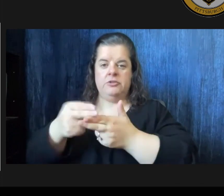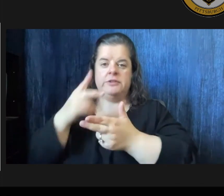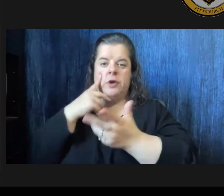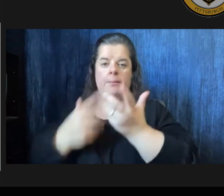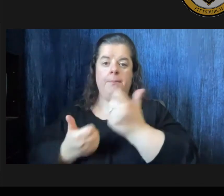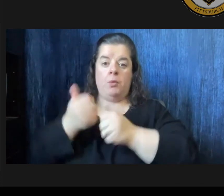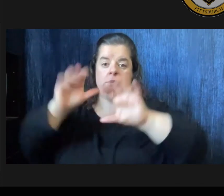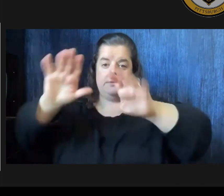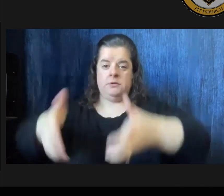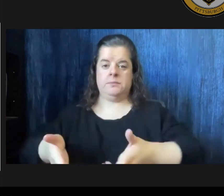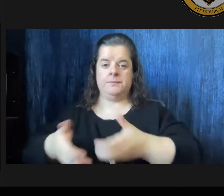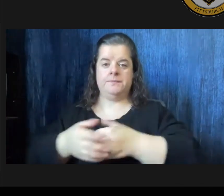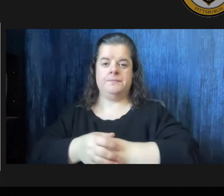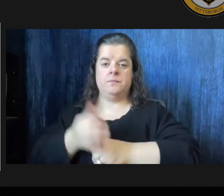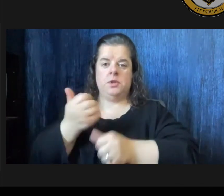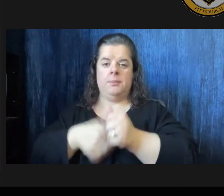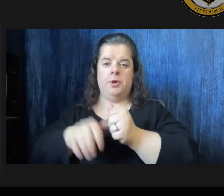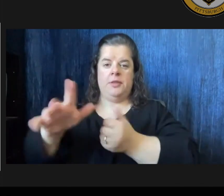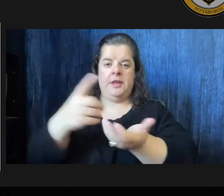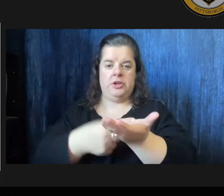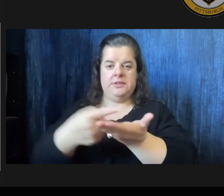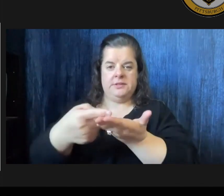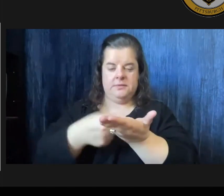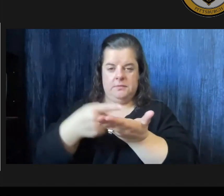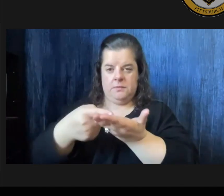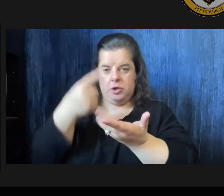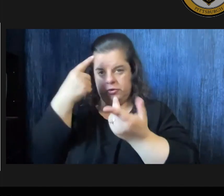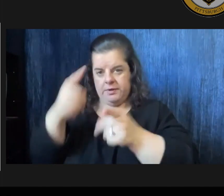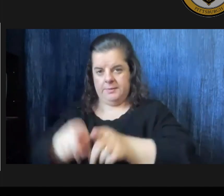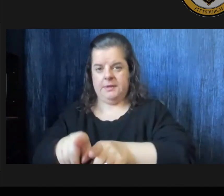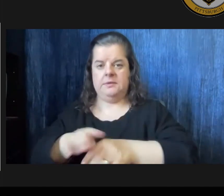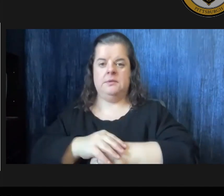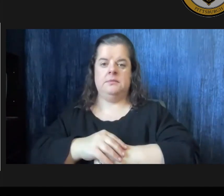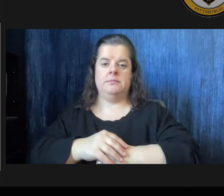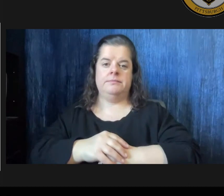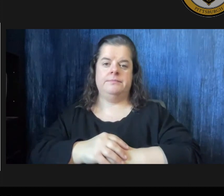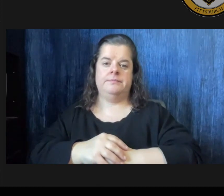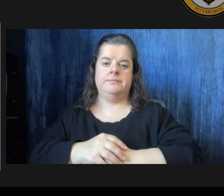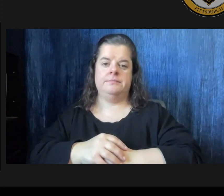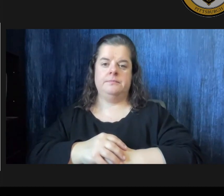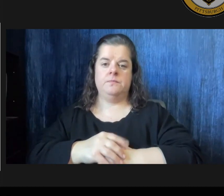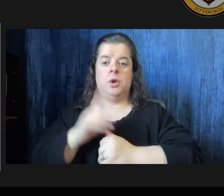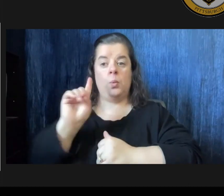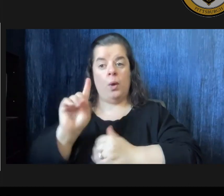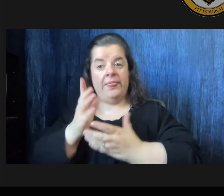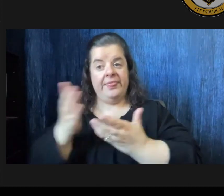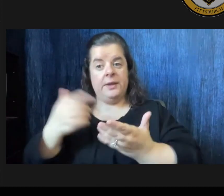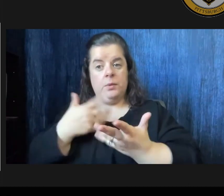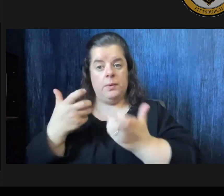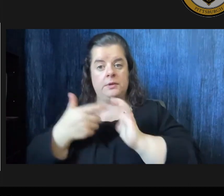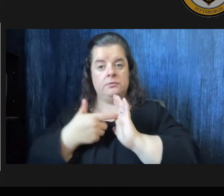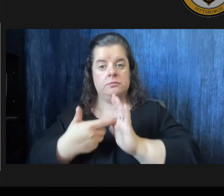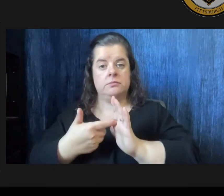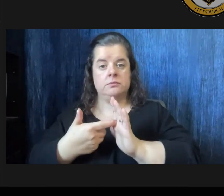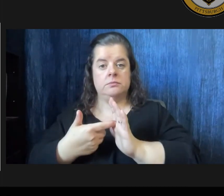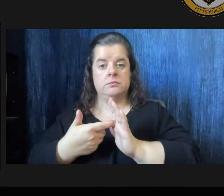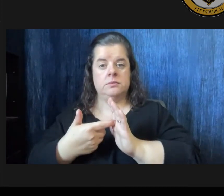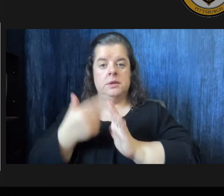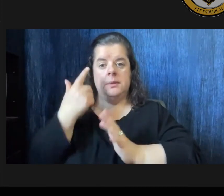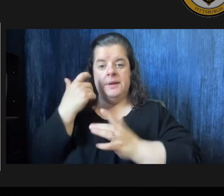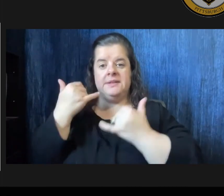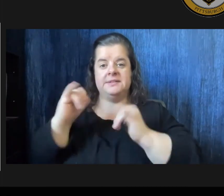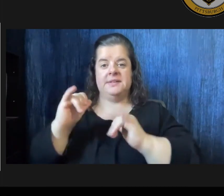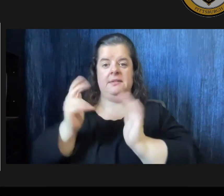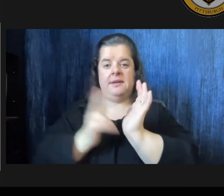per their respective collective bargaining agreements one thing we do want to point out is since they are still in